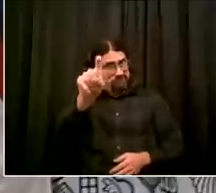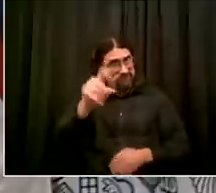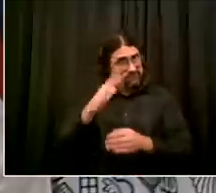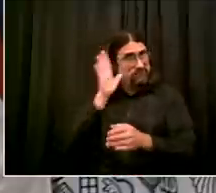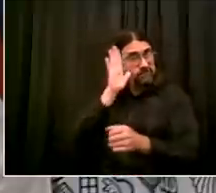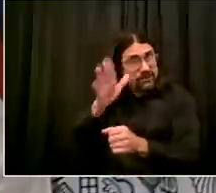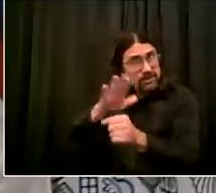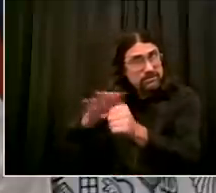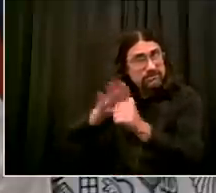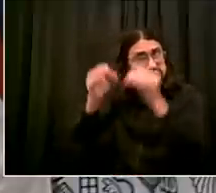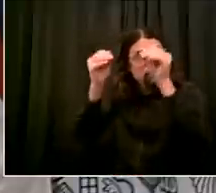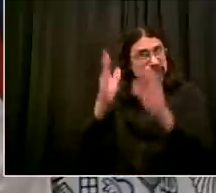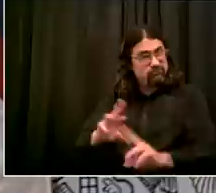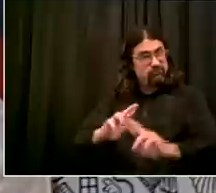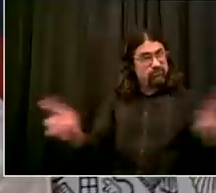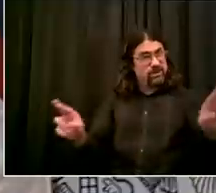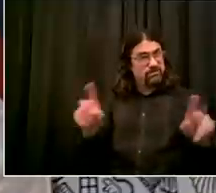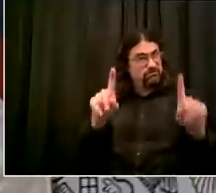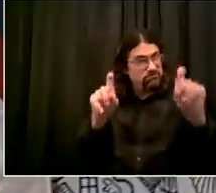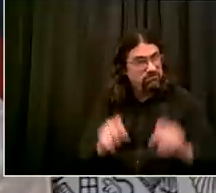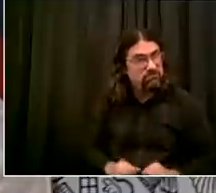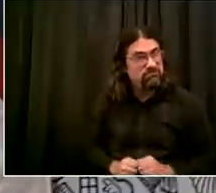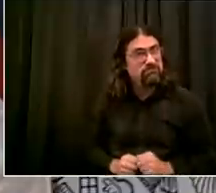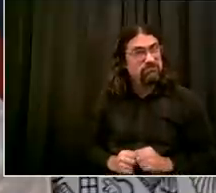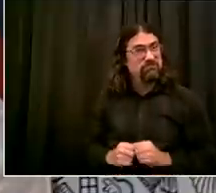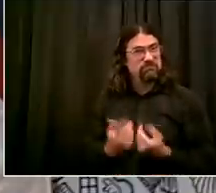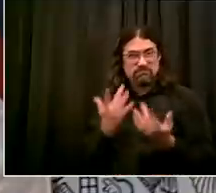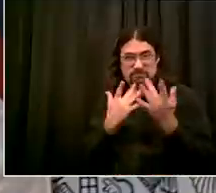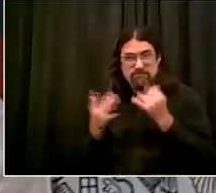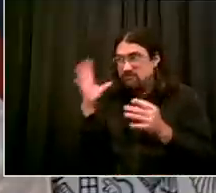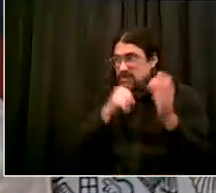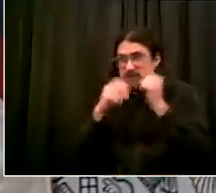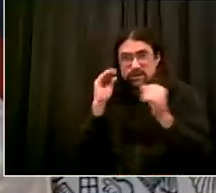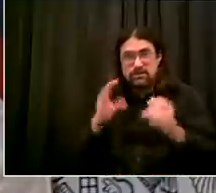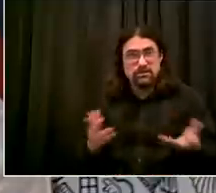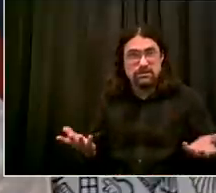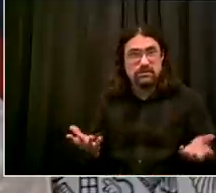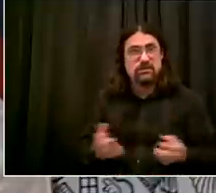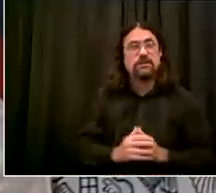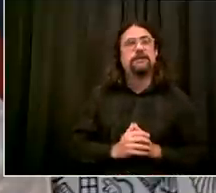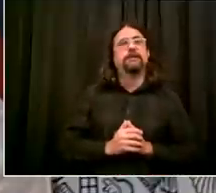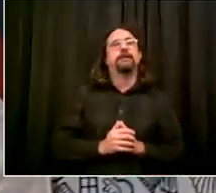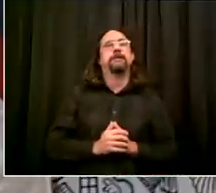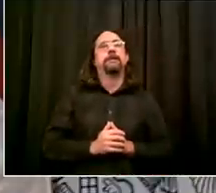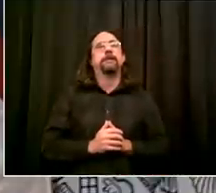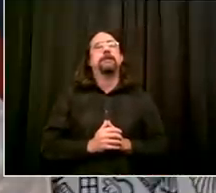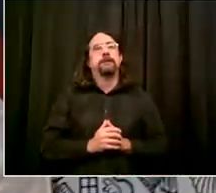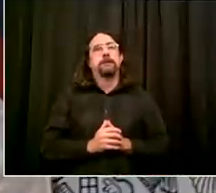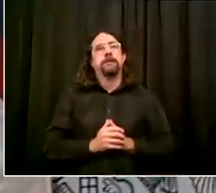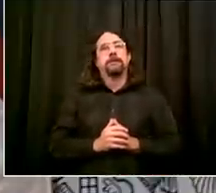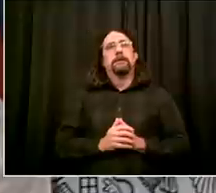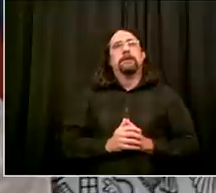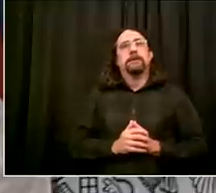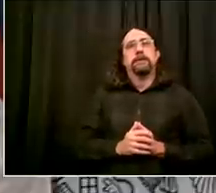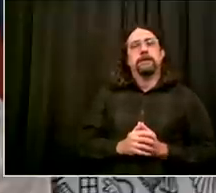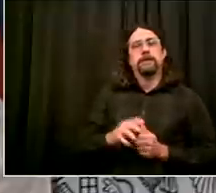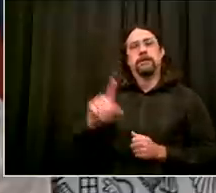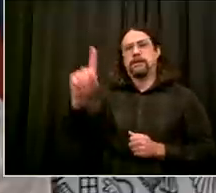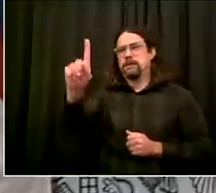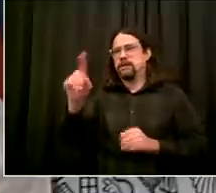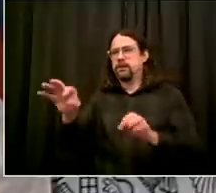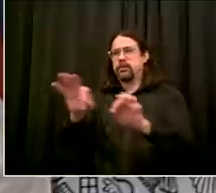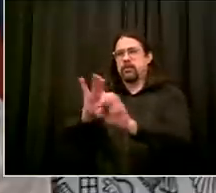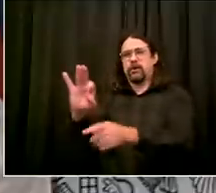first a factual point Marsha and really want to make sure we always get this right um because of Yom Kippur it's actually